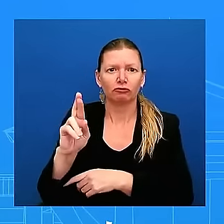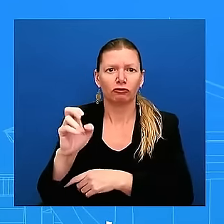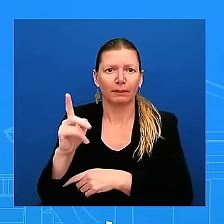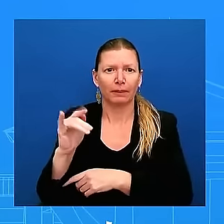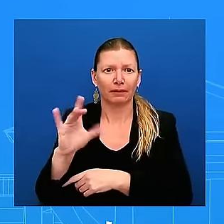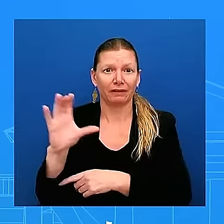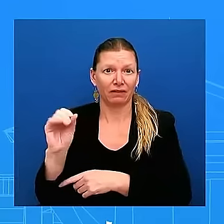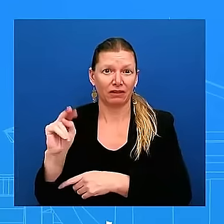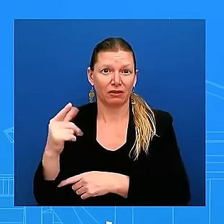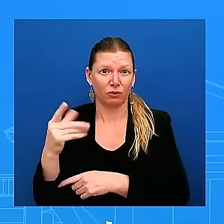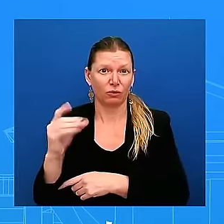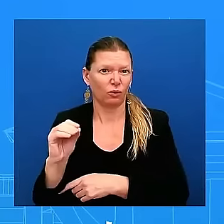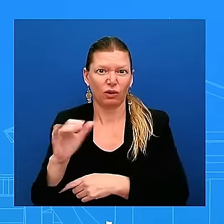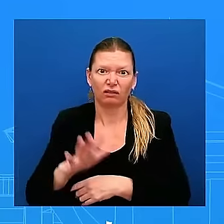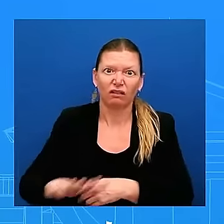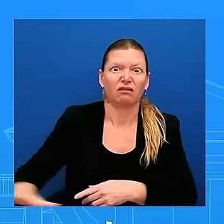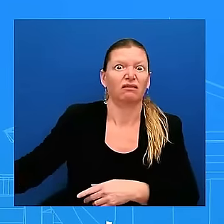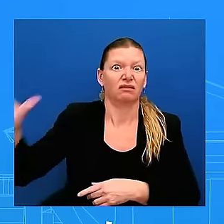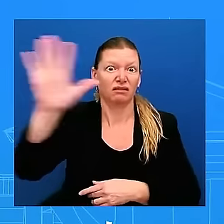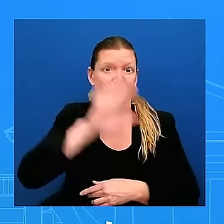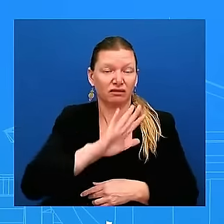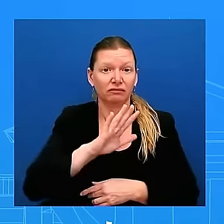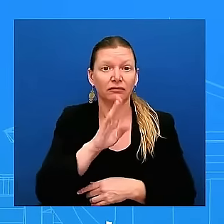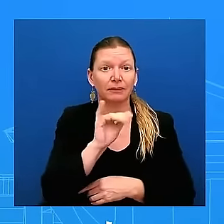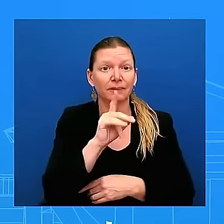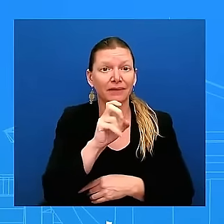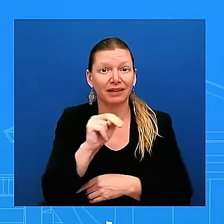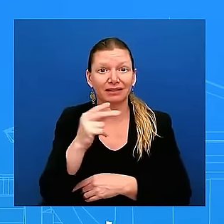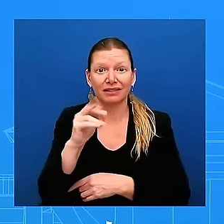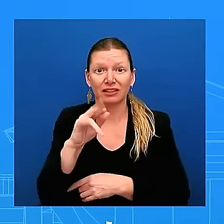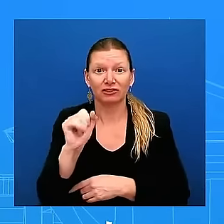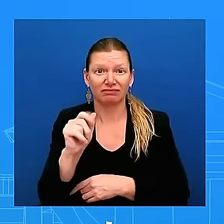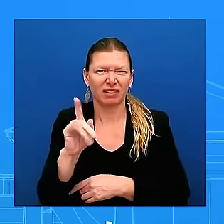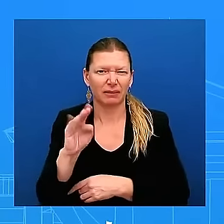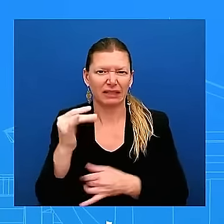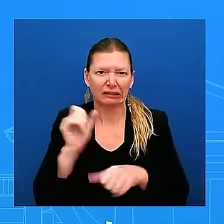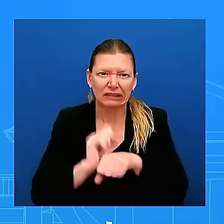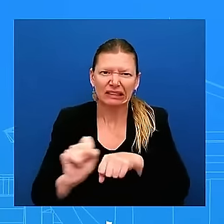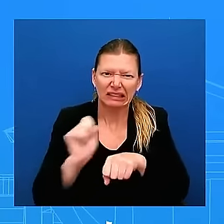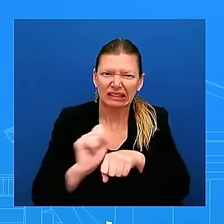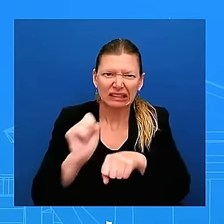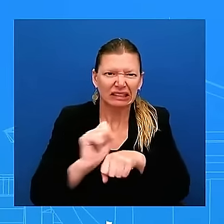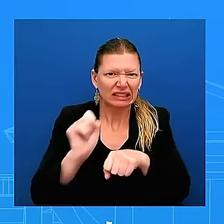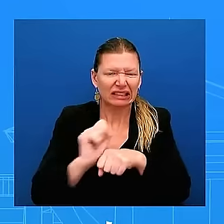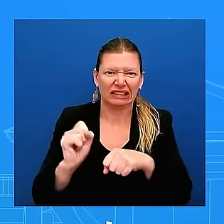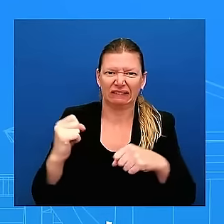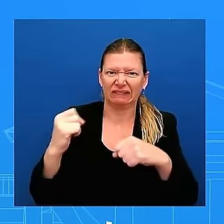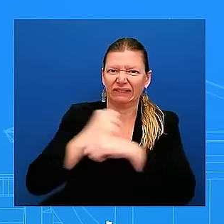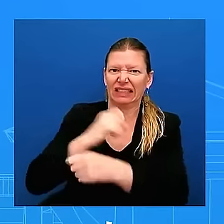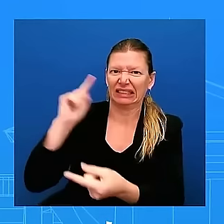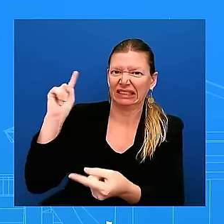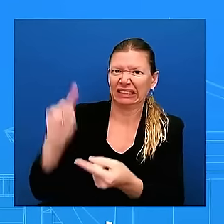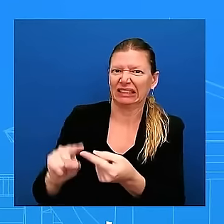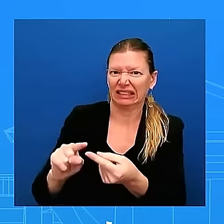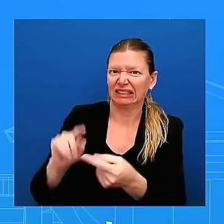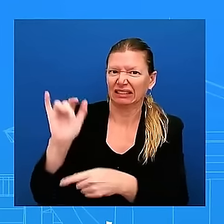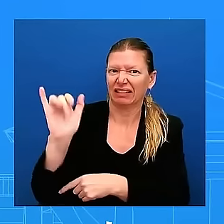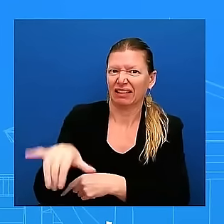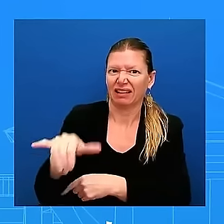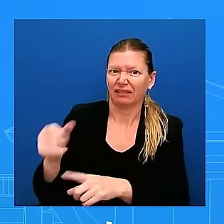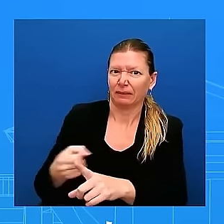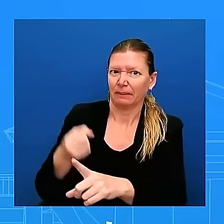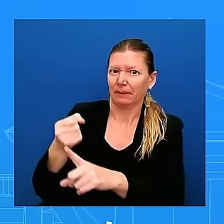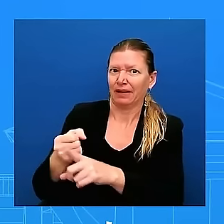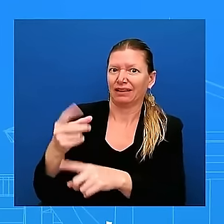significant increase of MPOX cases in the DRC and ensure our own preparedness and resilience here